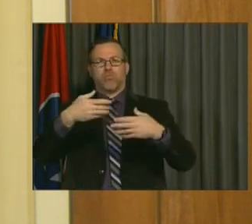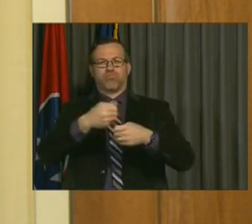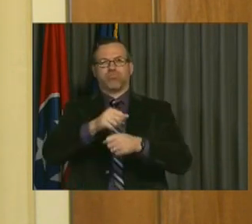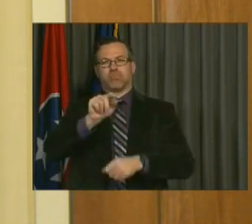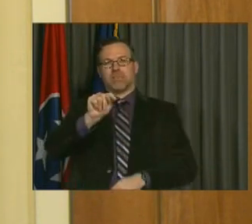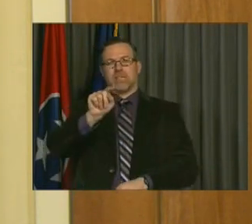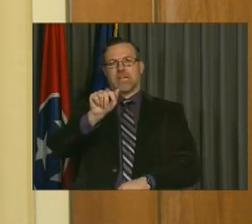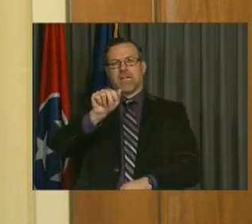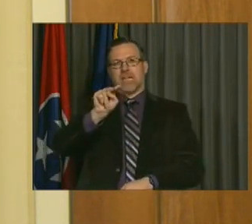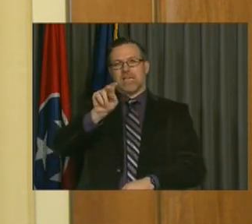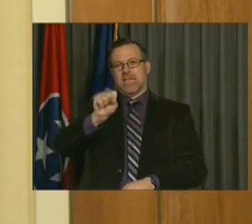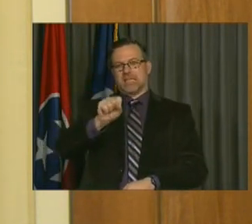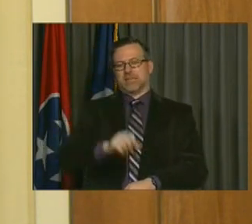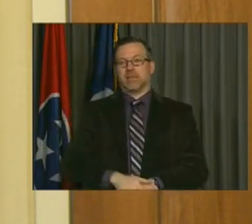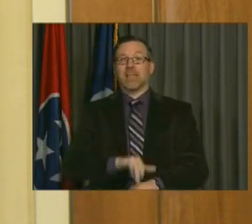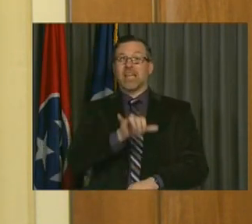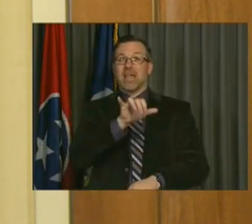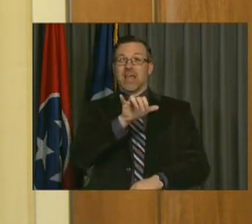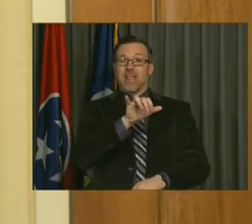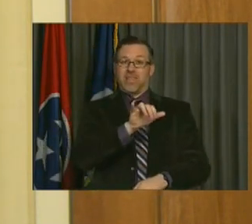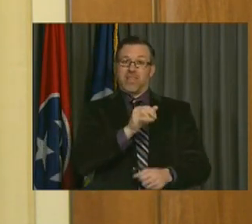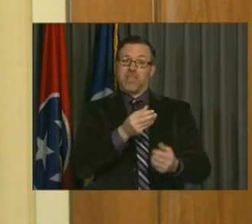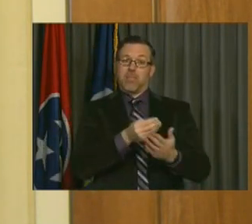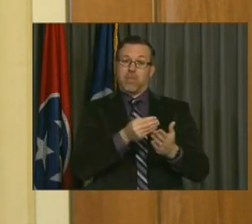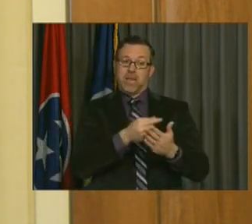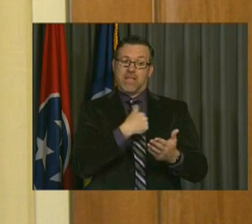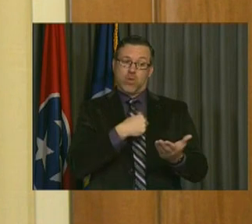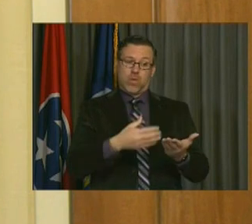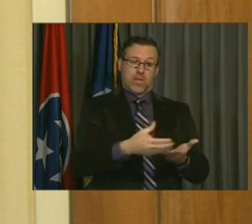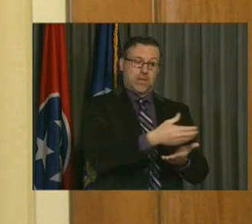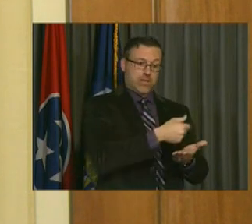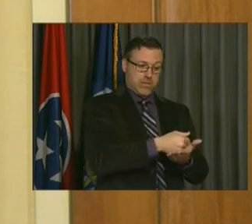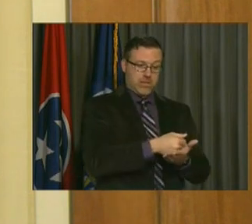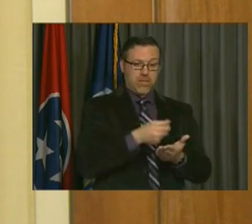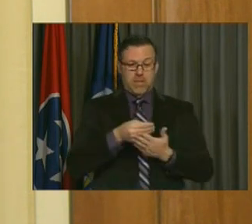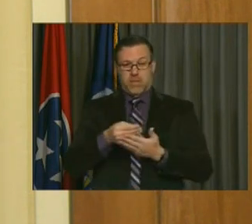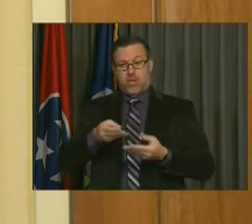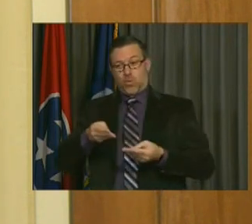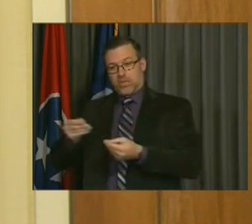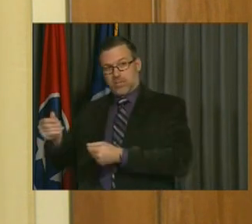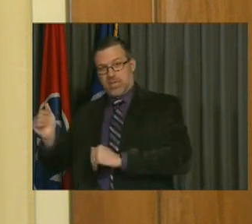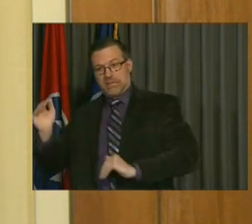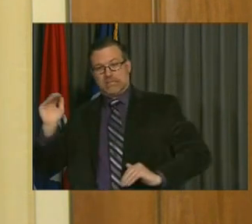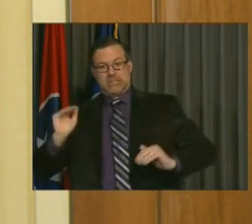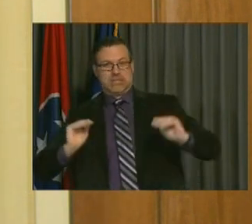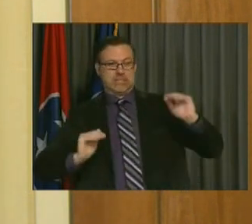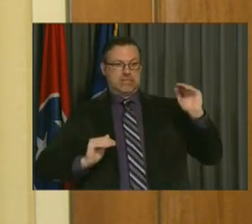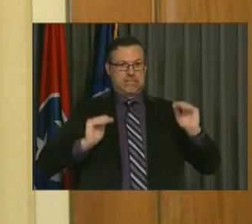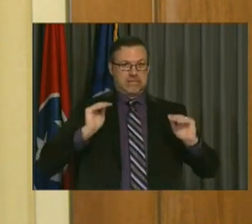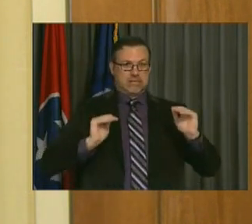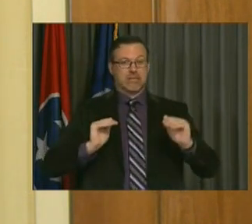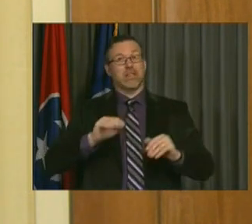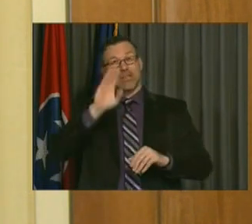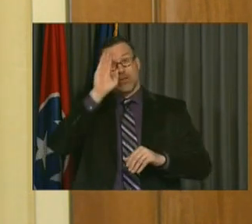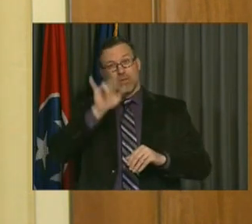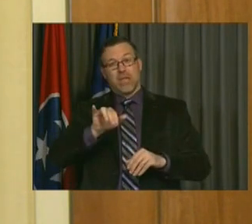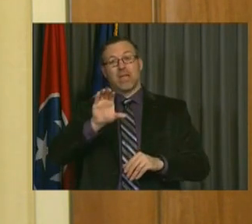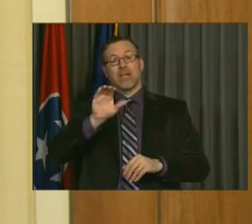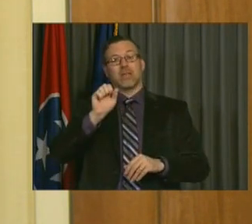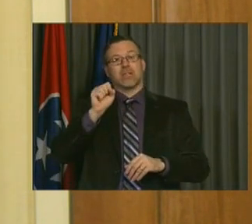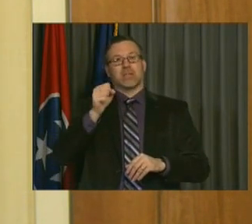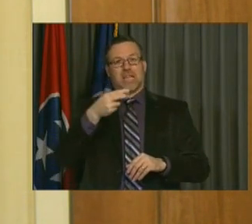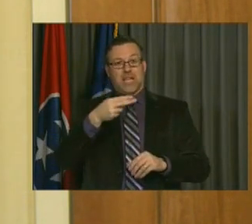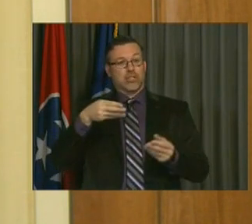match our cash flow with our revenue flow. As you're aware, cash receipts do not always match